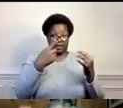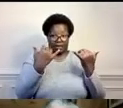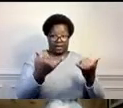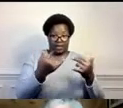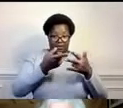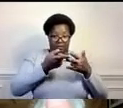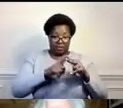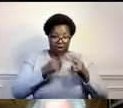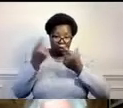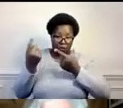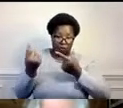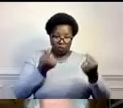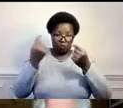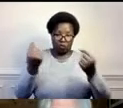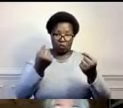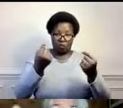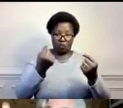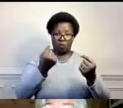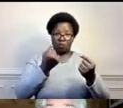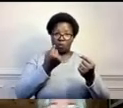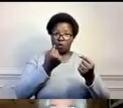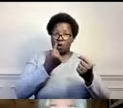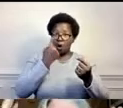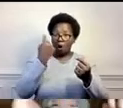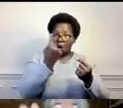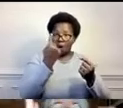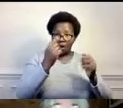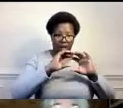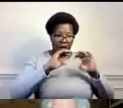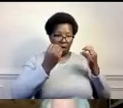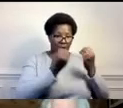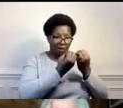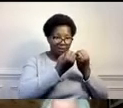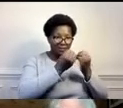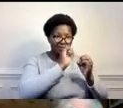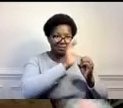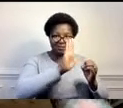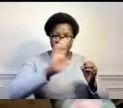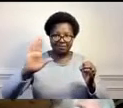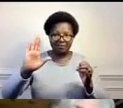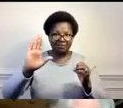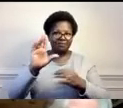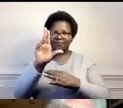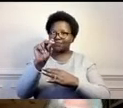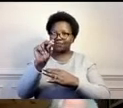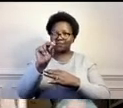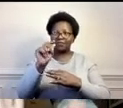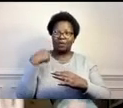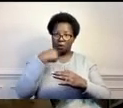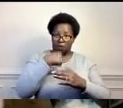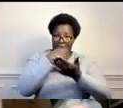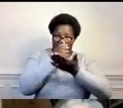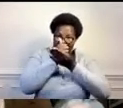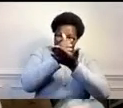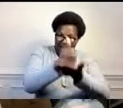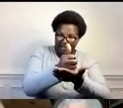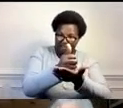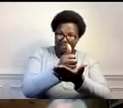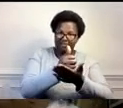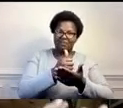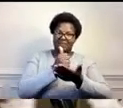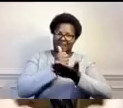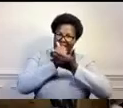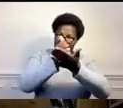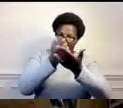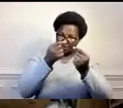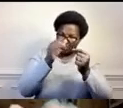not only in our organizations which that that we can and we have been doing and we'll help you do but we also have to look